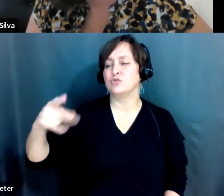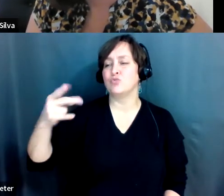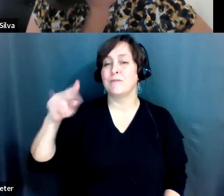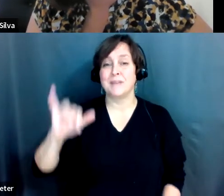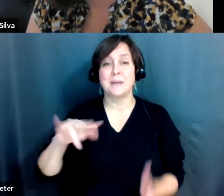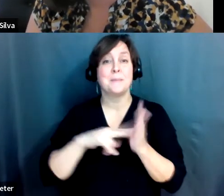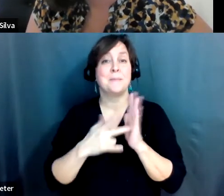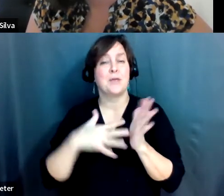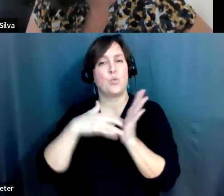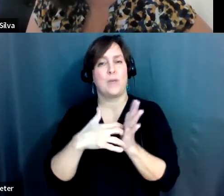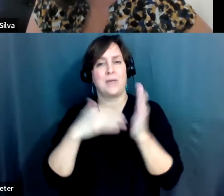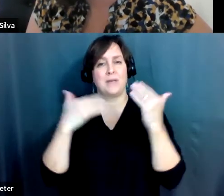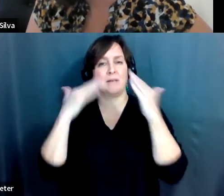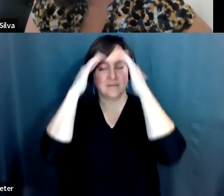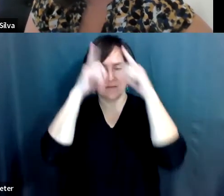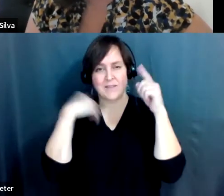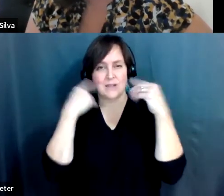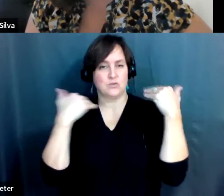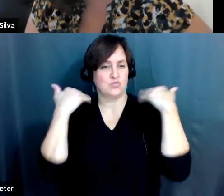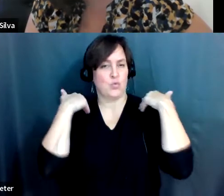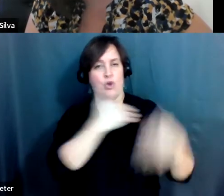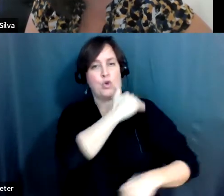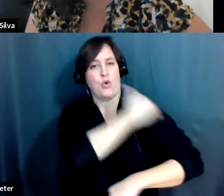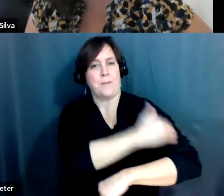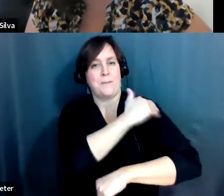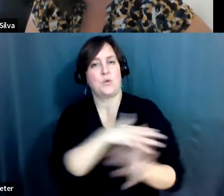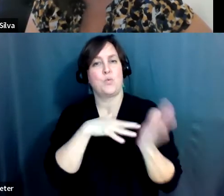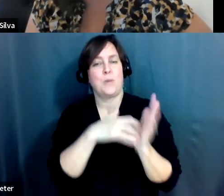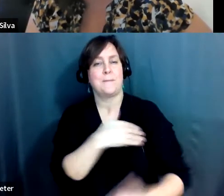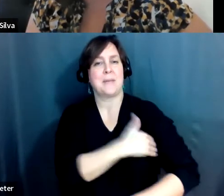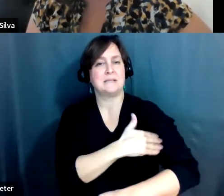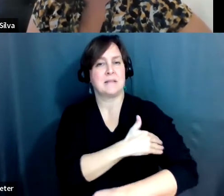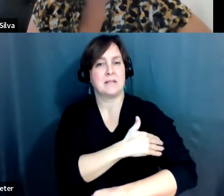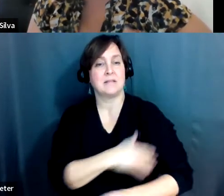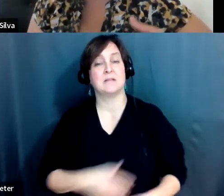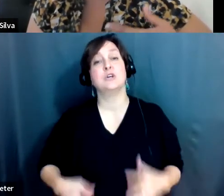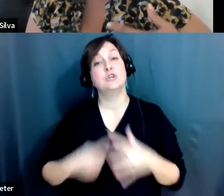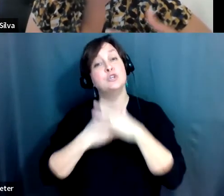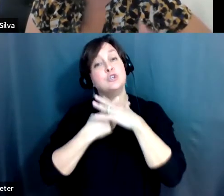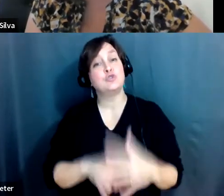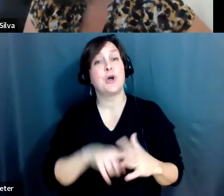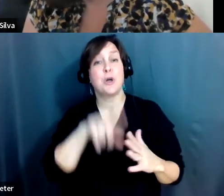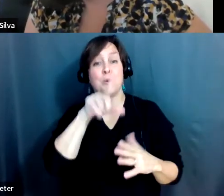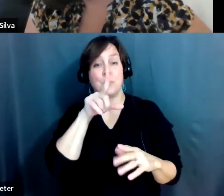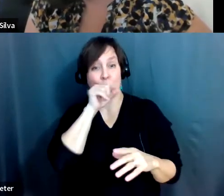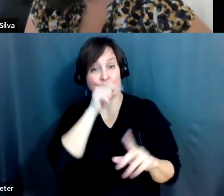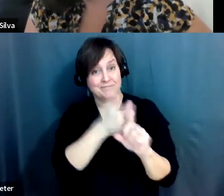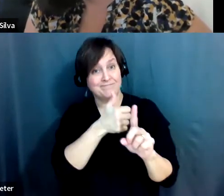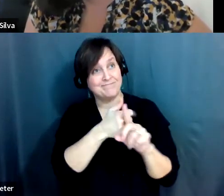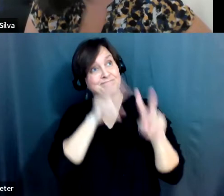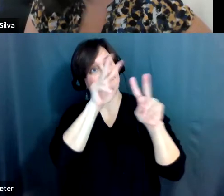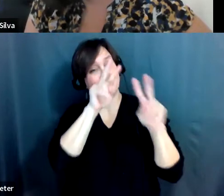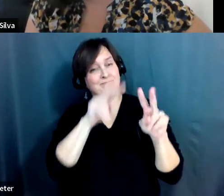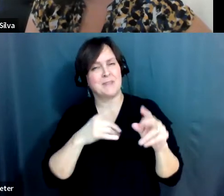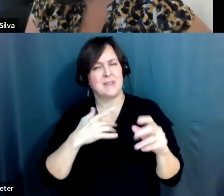in the face, shoulders, and arms. When Paul started birding, his difficulty using his arms and hands meant that